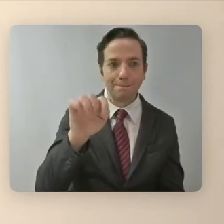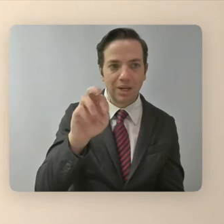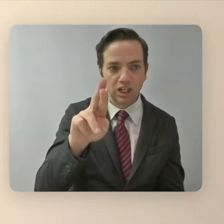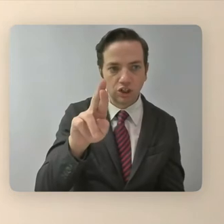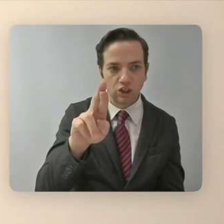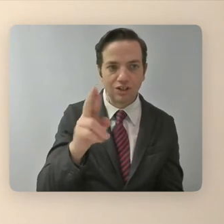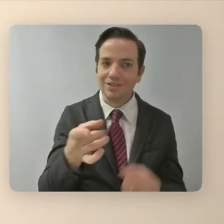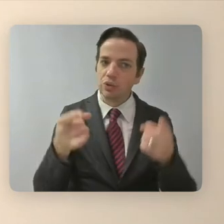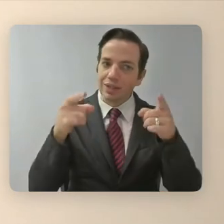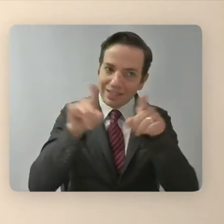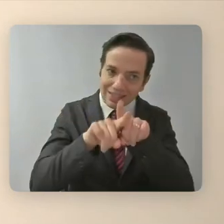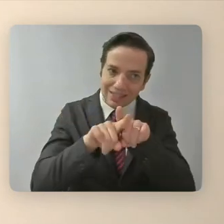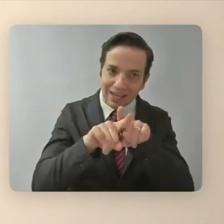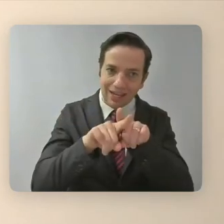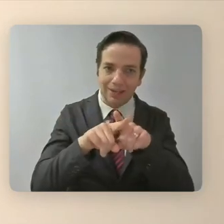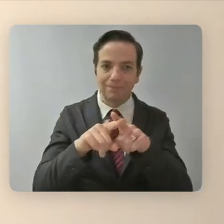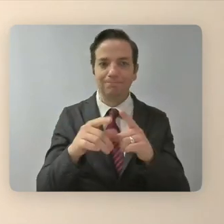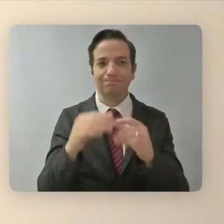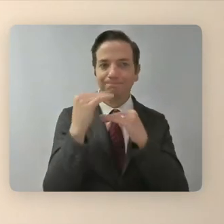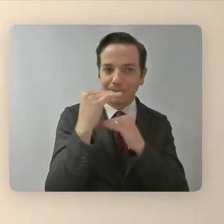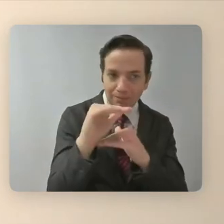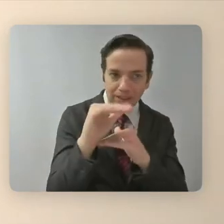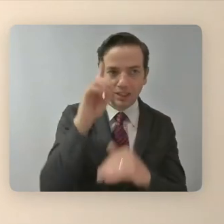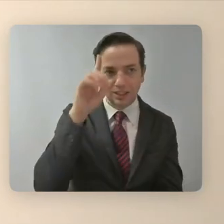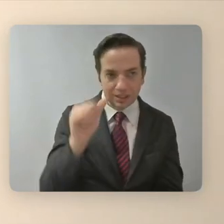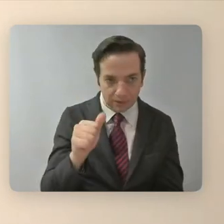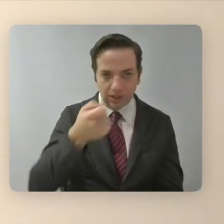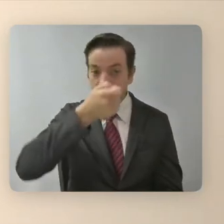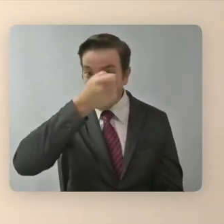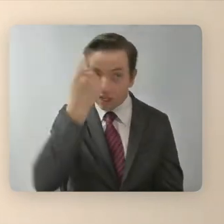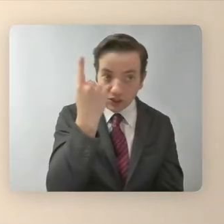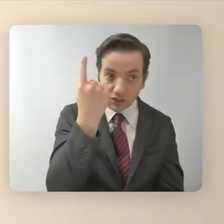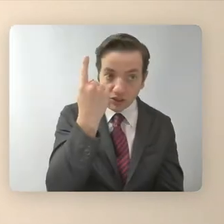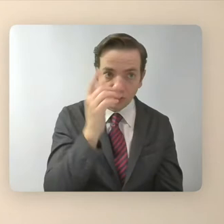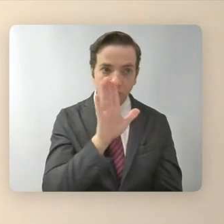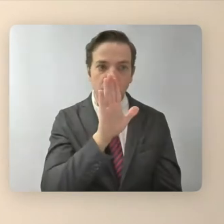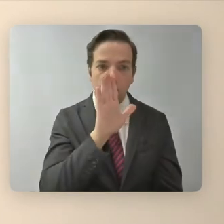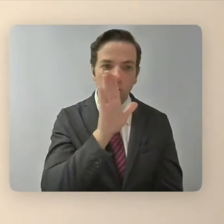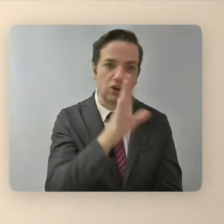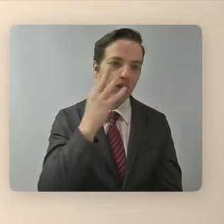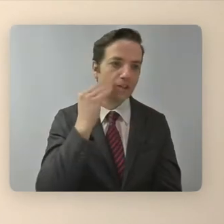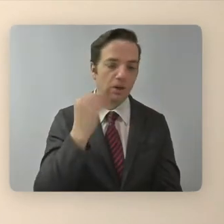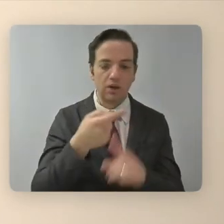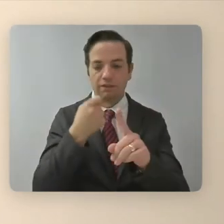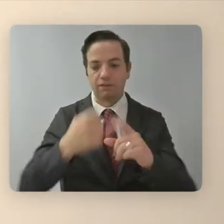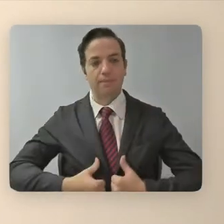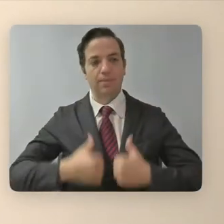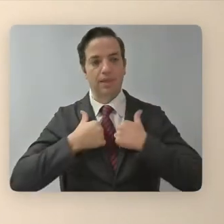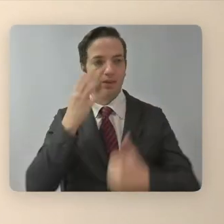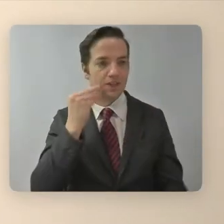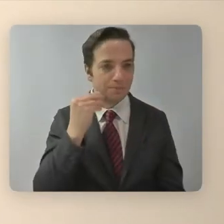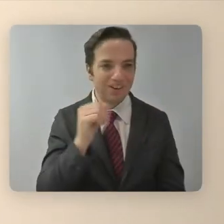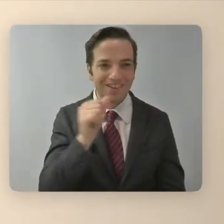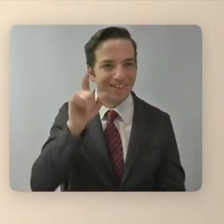disability behind the camera who understood the condition from a place of lived experience. There was no